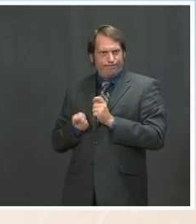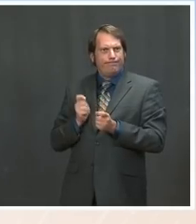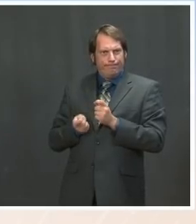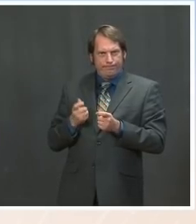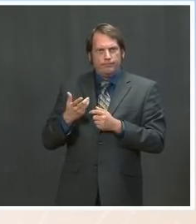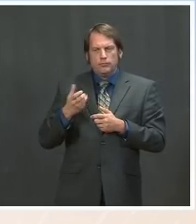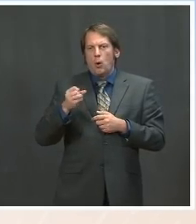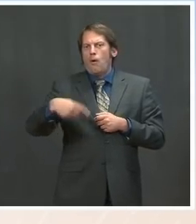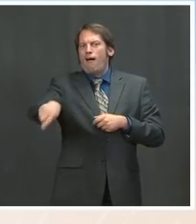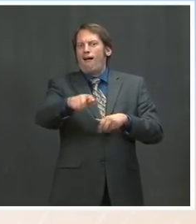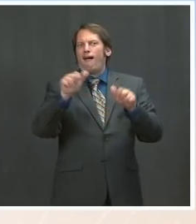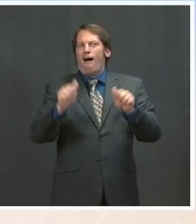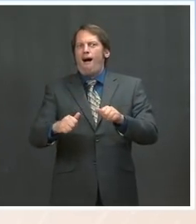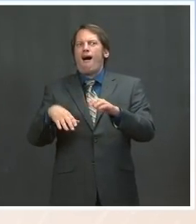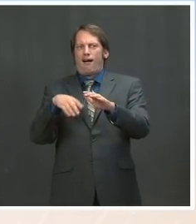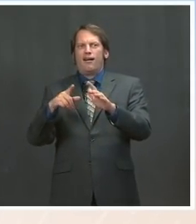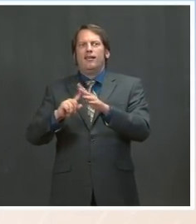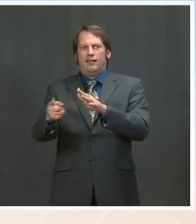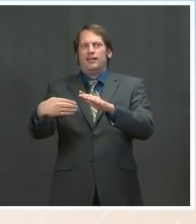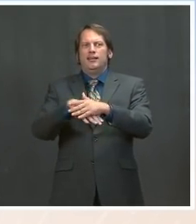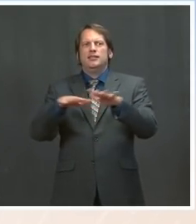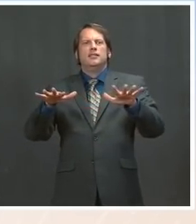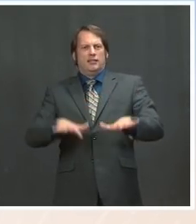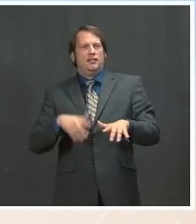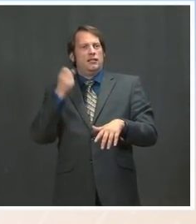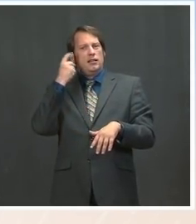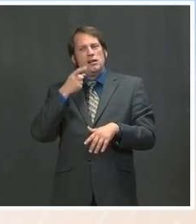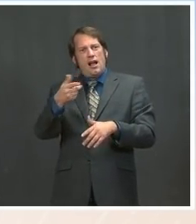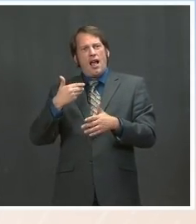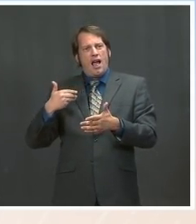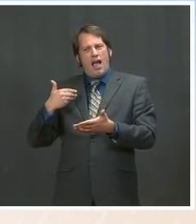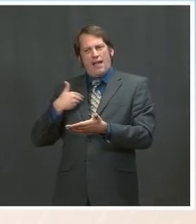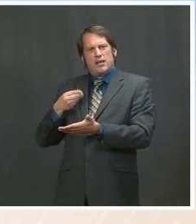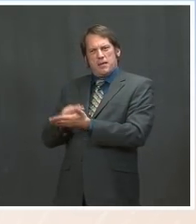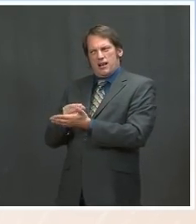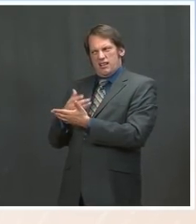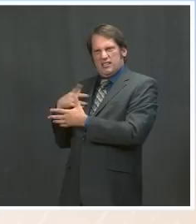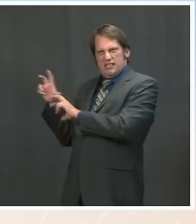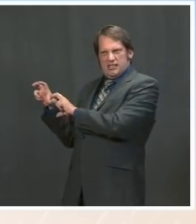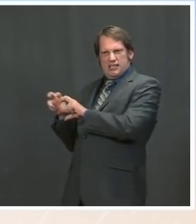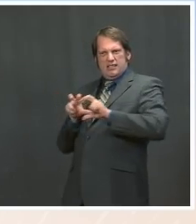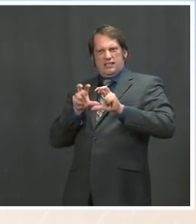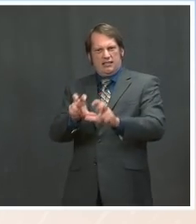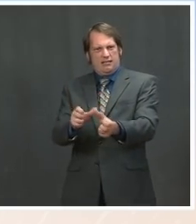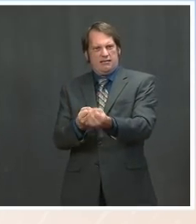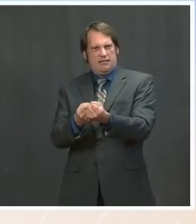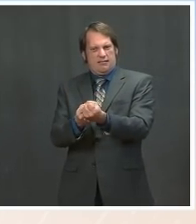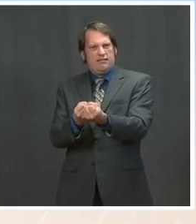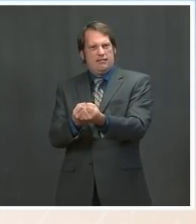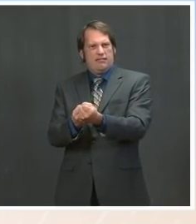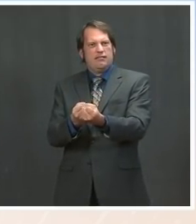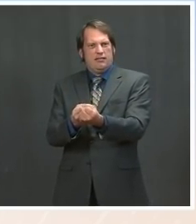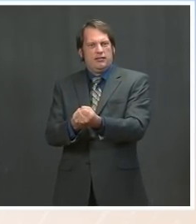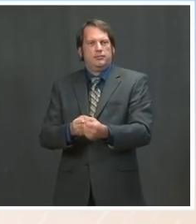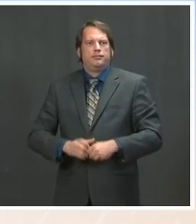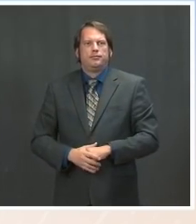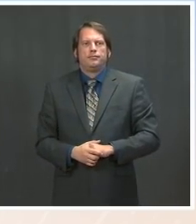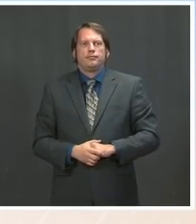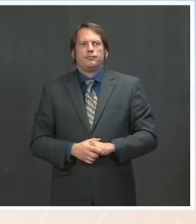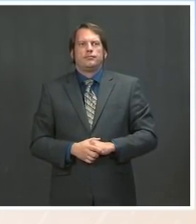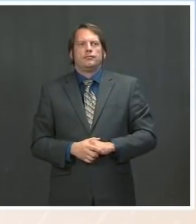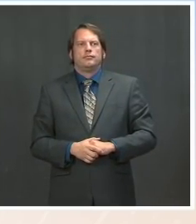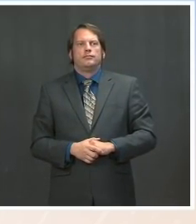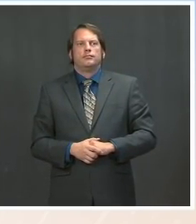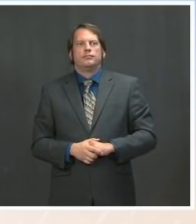different pots of money and different personnel, has both the resettling of refugees as well as unaccompanied children. And there